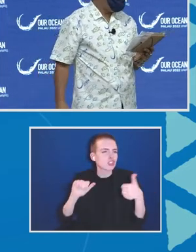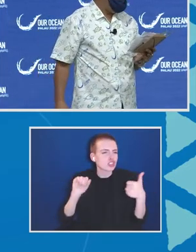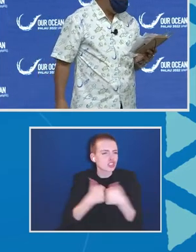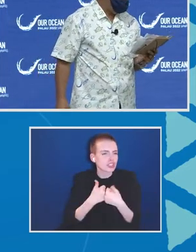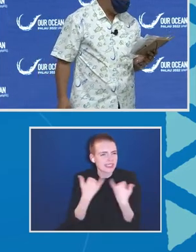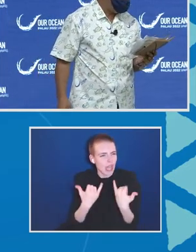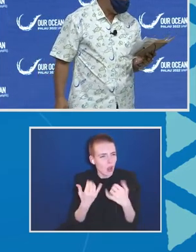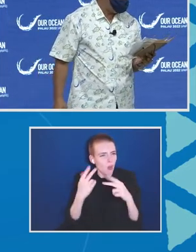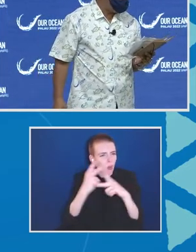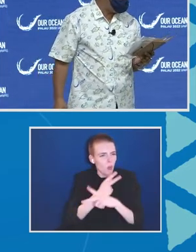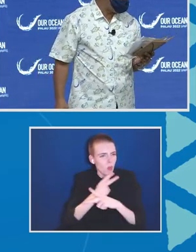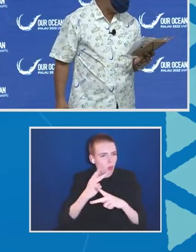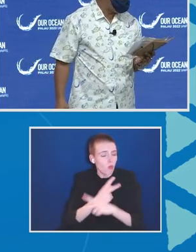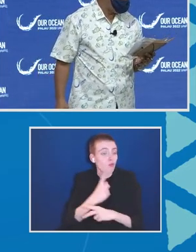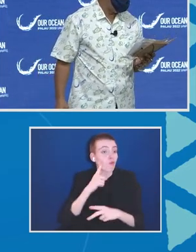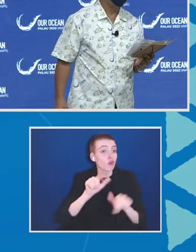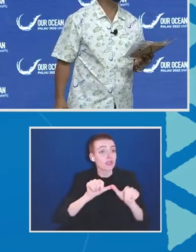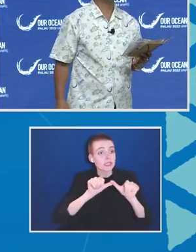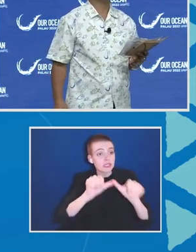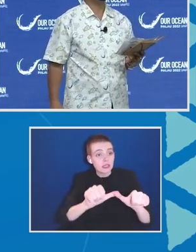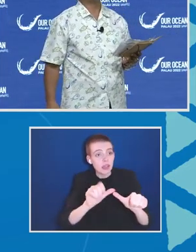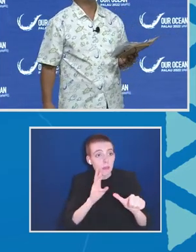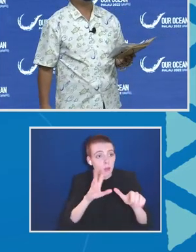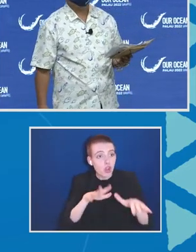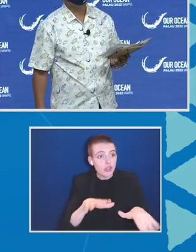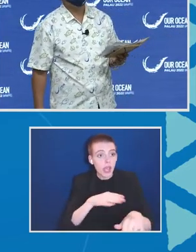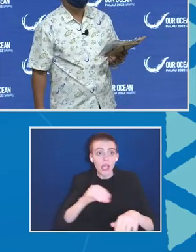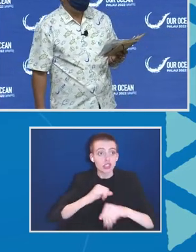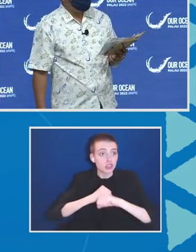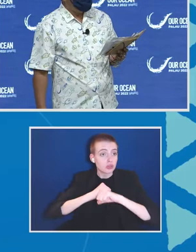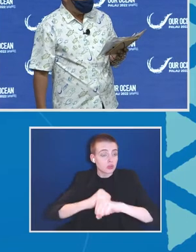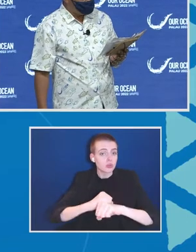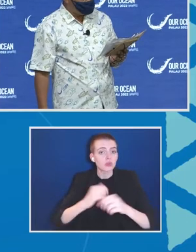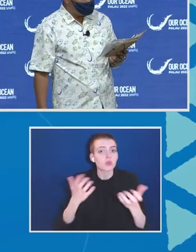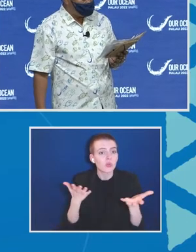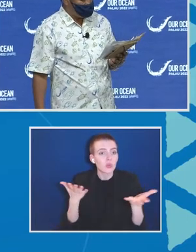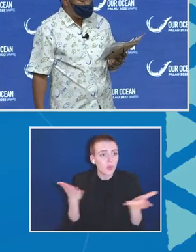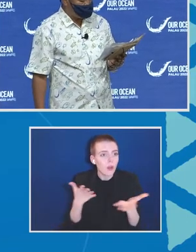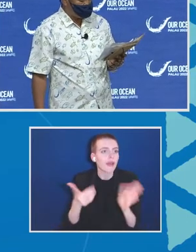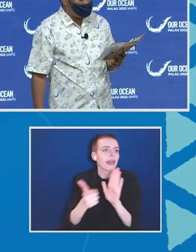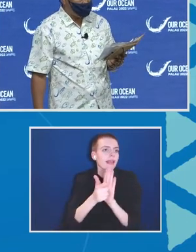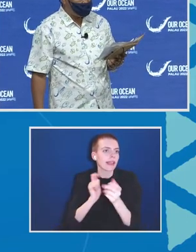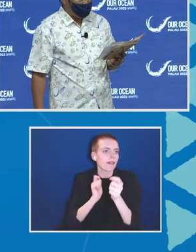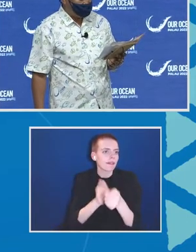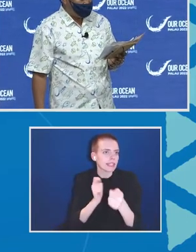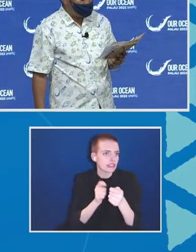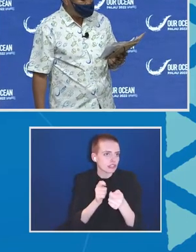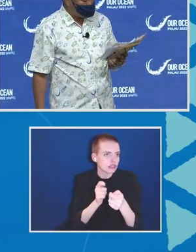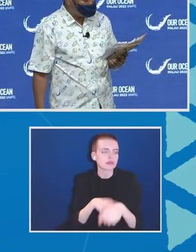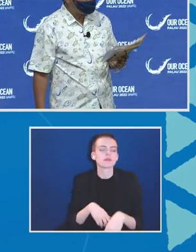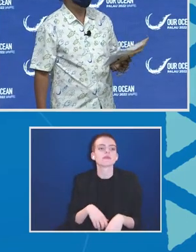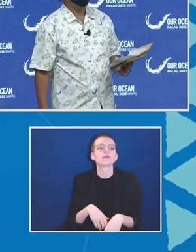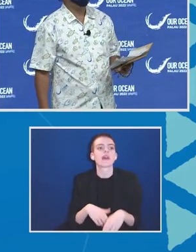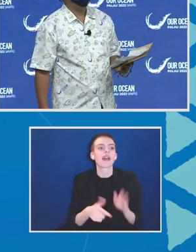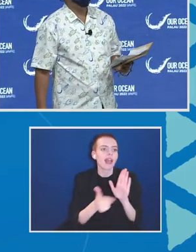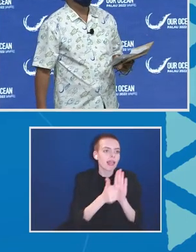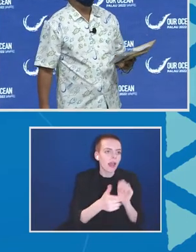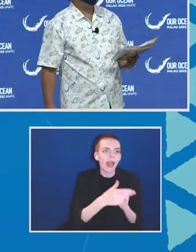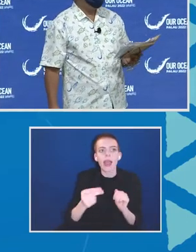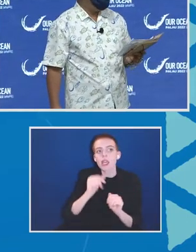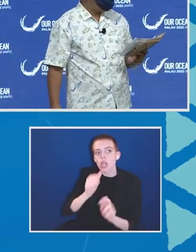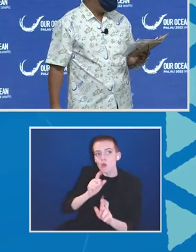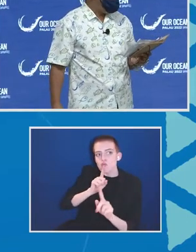ocean and maritime security is IUU fishing, illegal, unreported, and unregulated fishing.